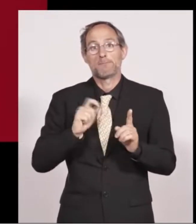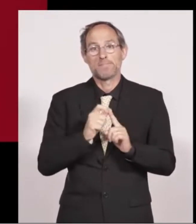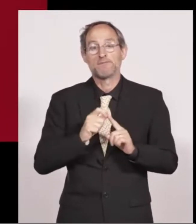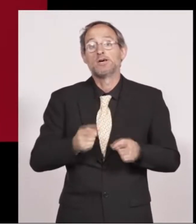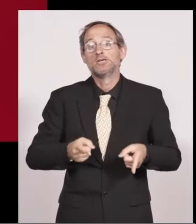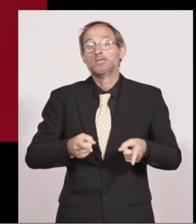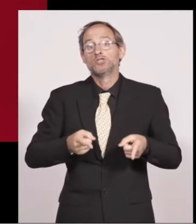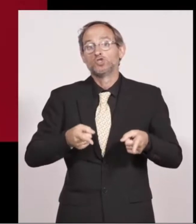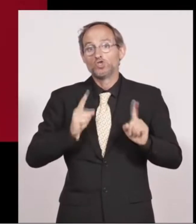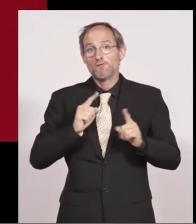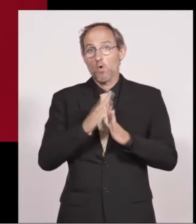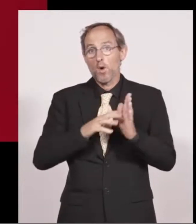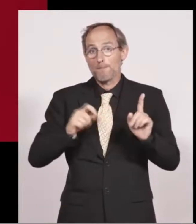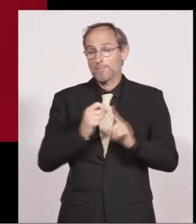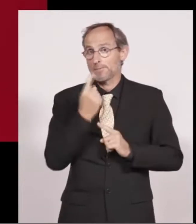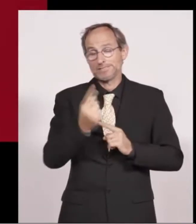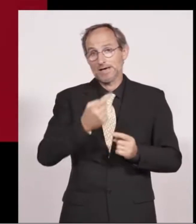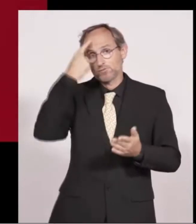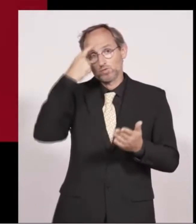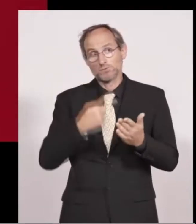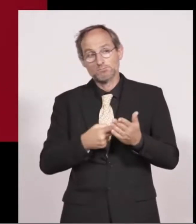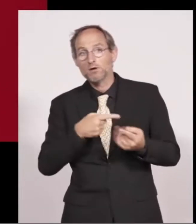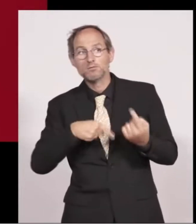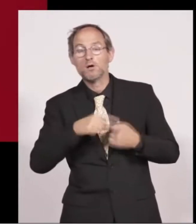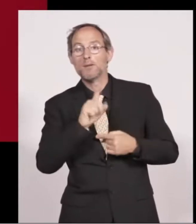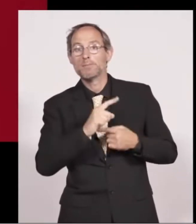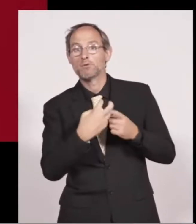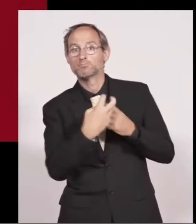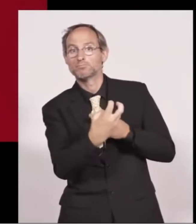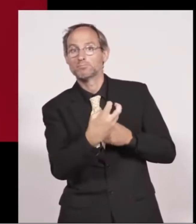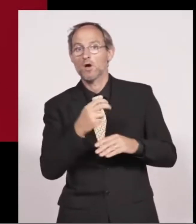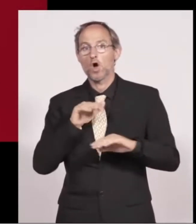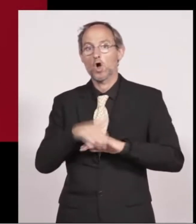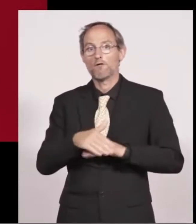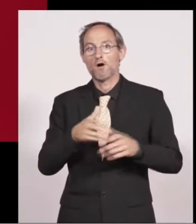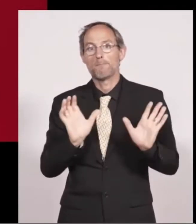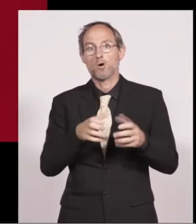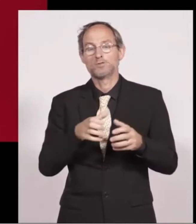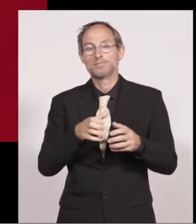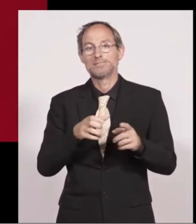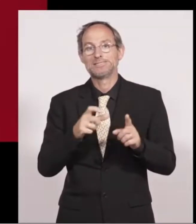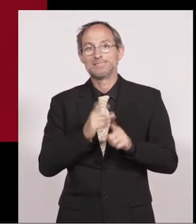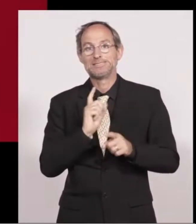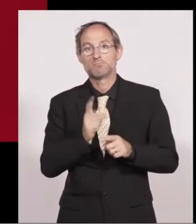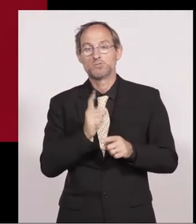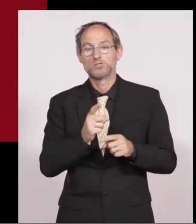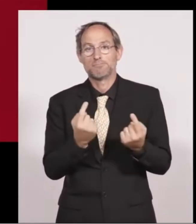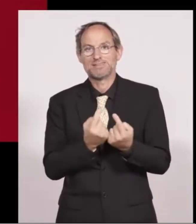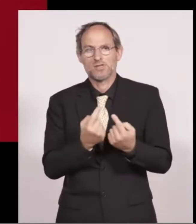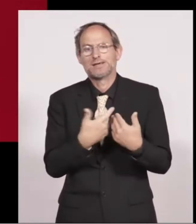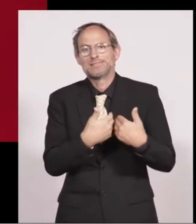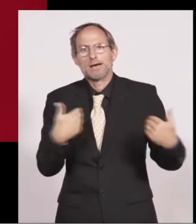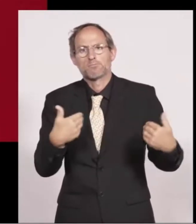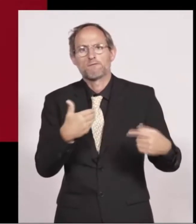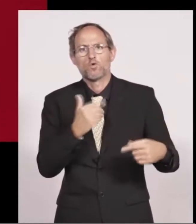chief whip does not make a decision of suspension in relation to party disciplinary matters they're kept separate including in